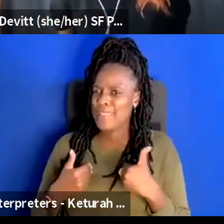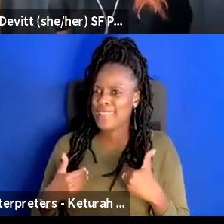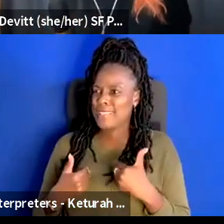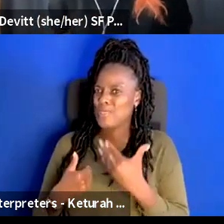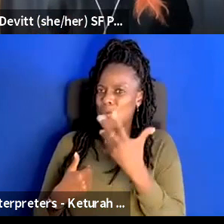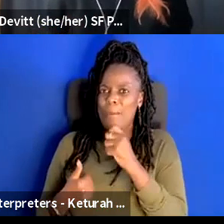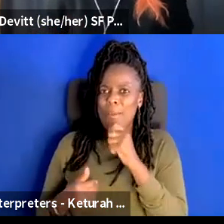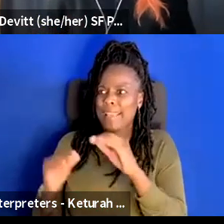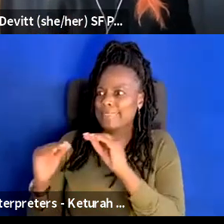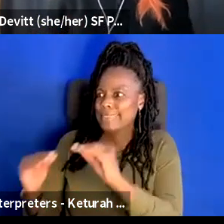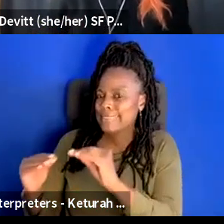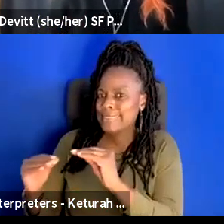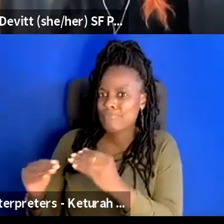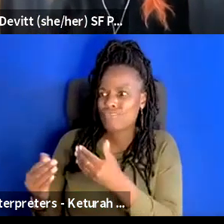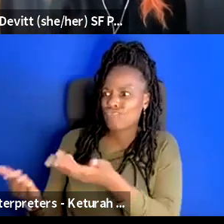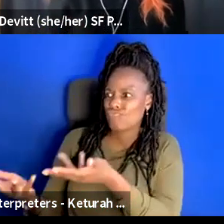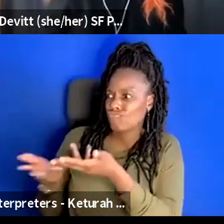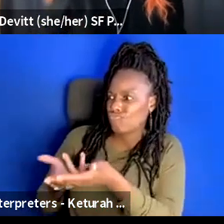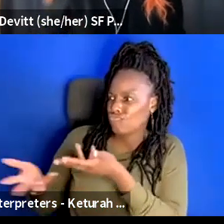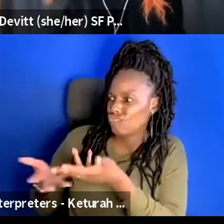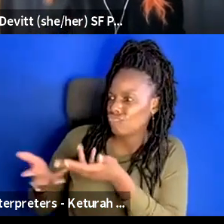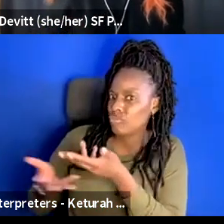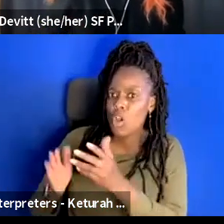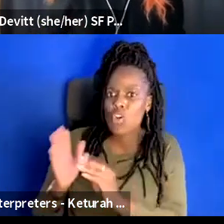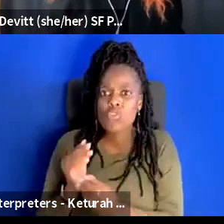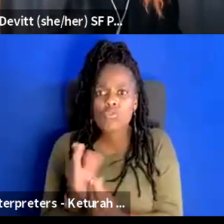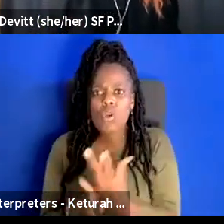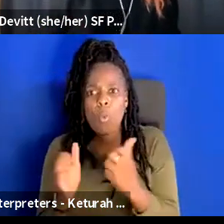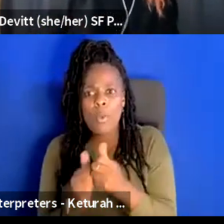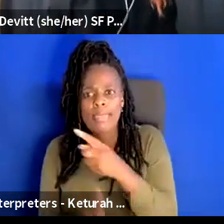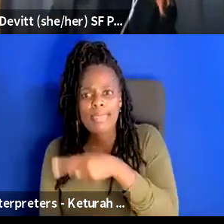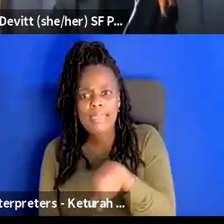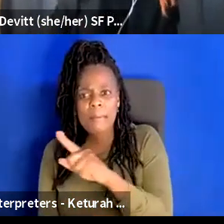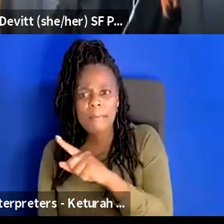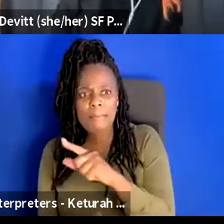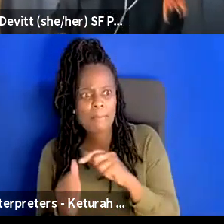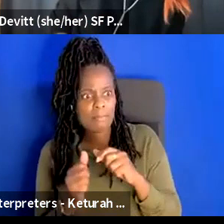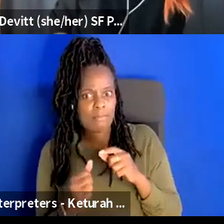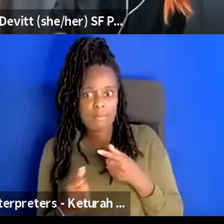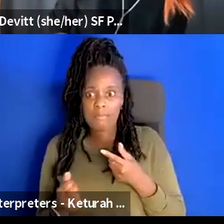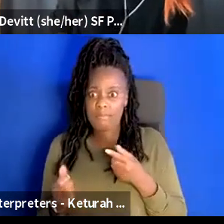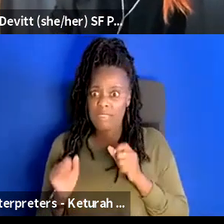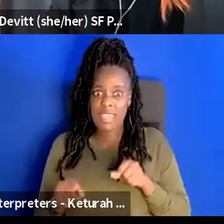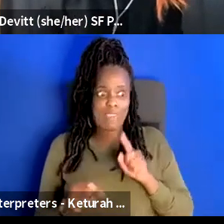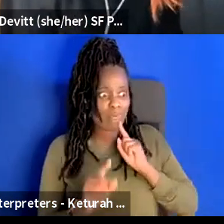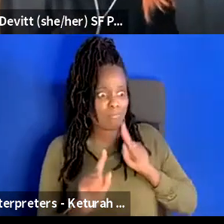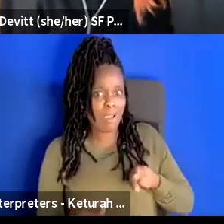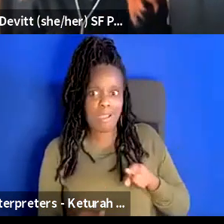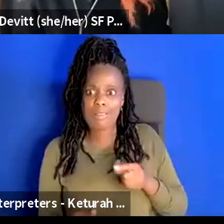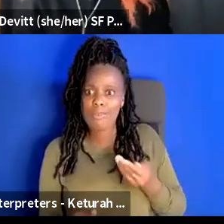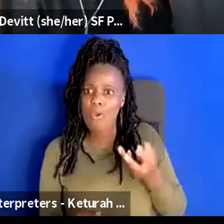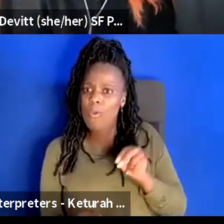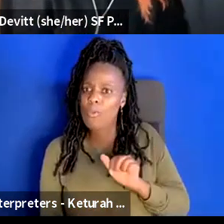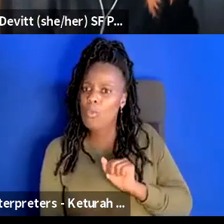not teaching them or why are we not learning with them how they want to respond to theater because theater is becoming more interactive